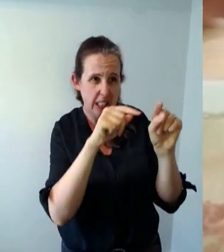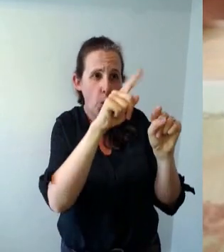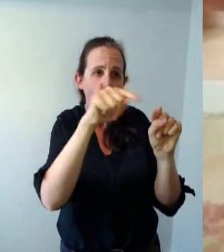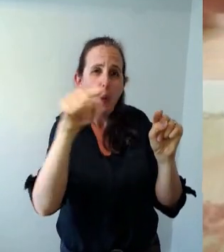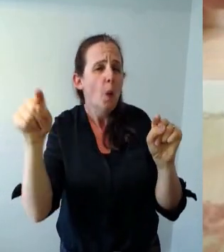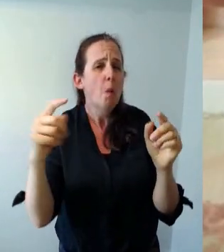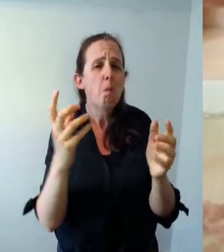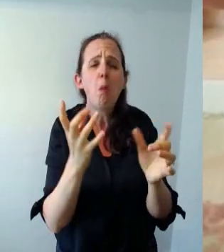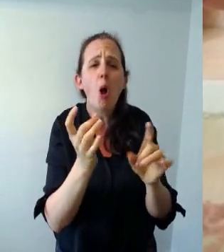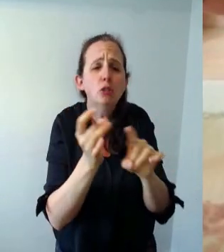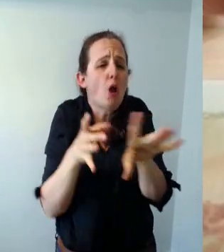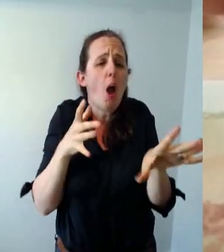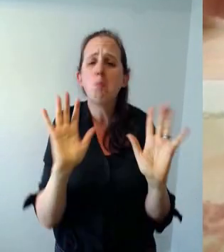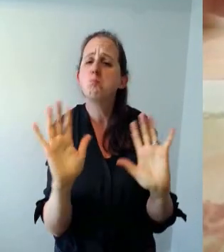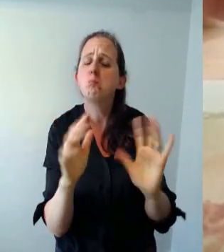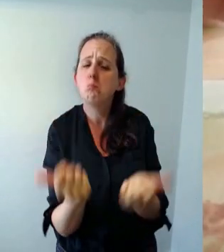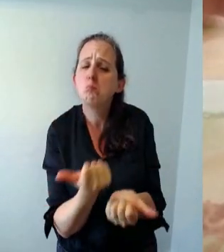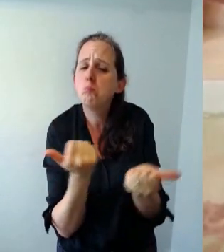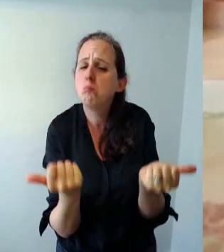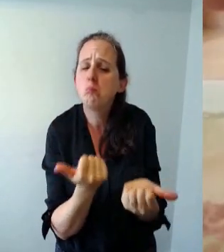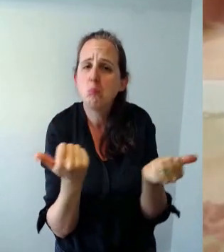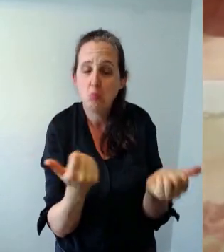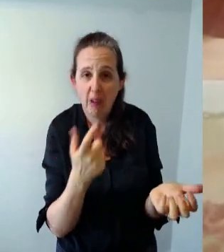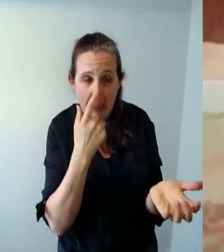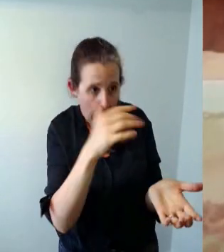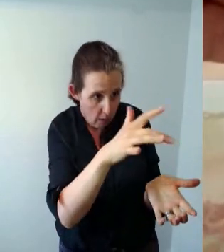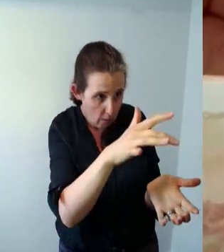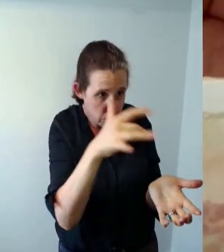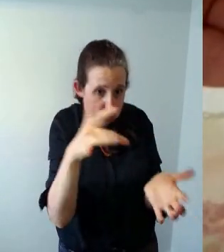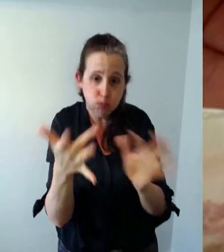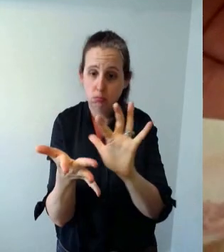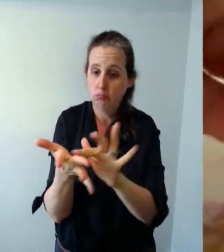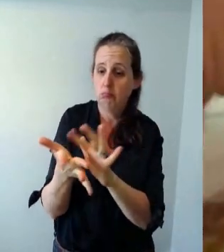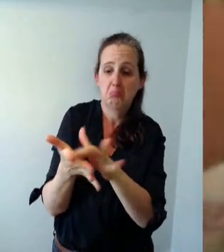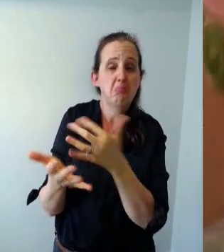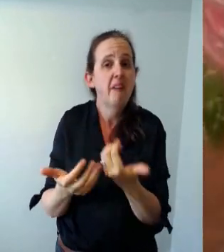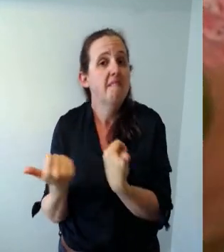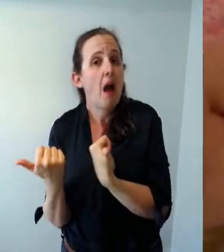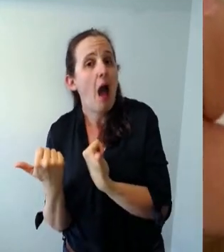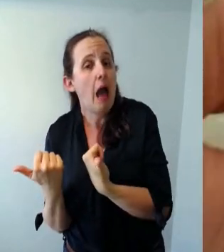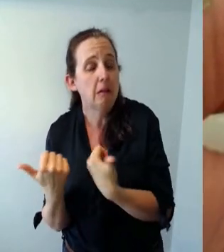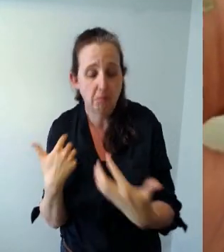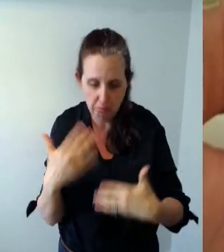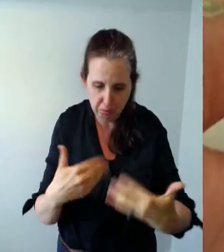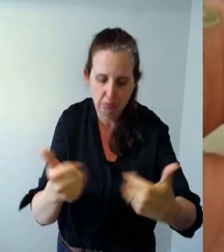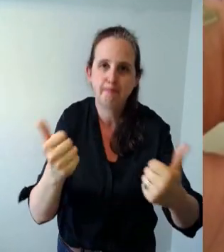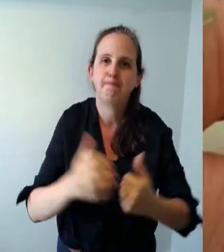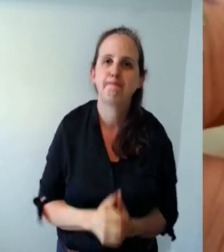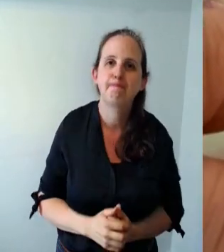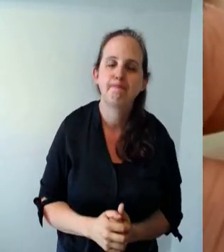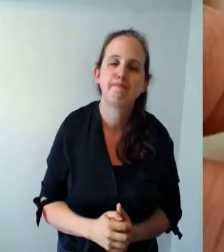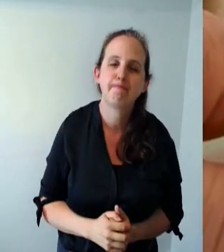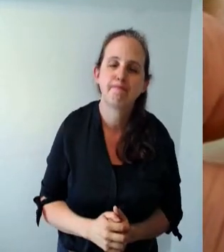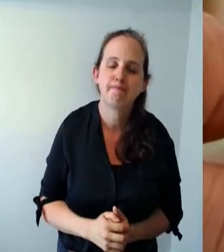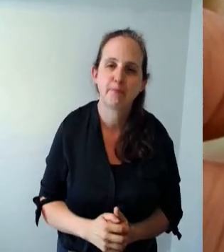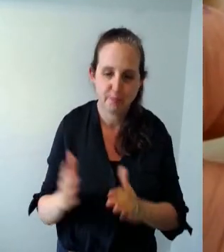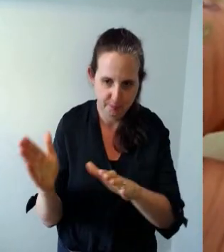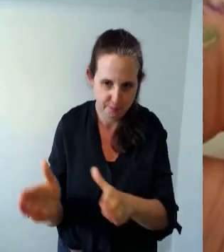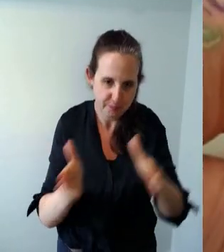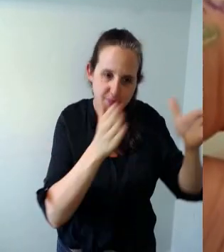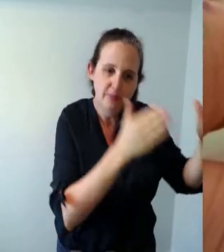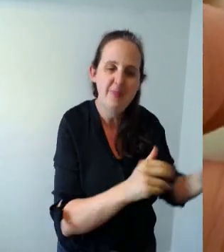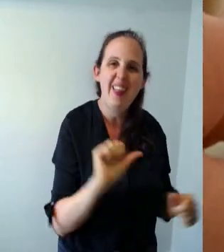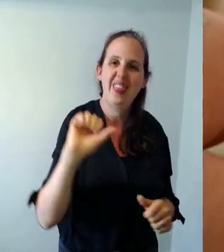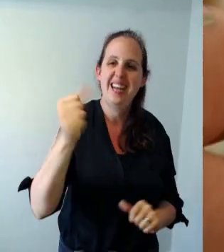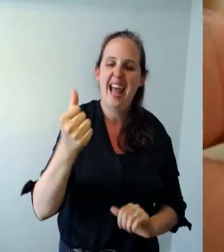i mean you know i've still got my fingers right next stage i'm going to